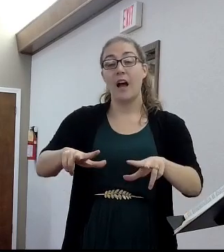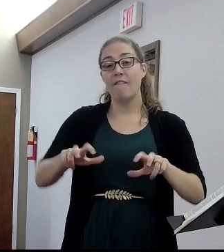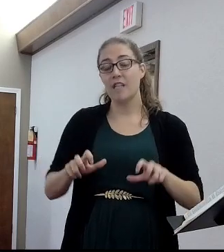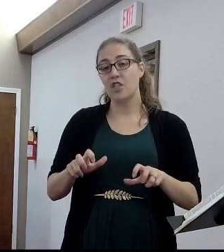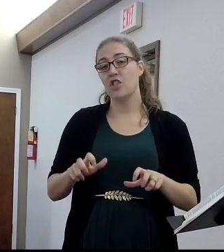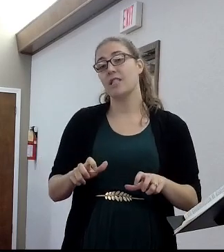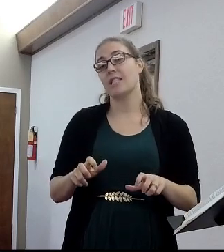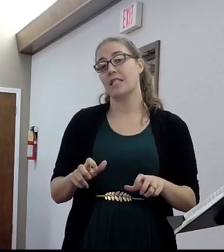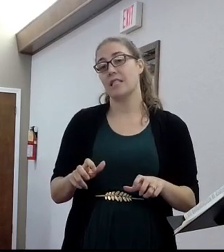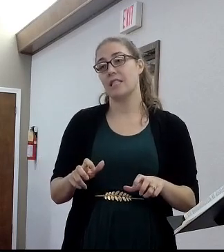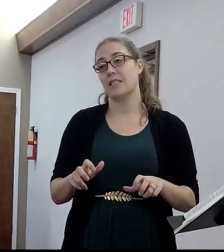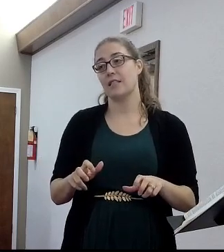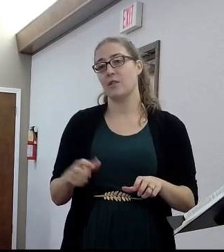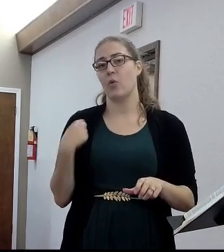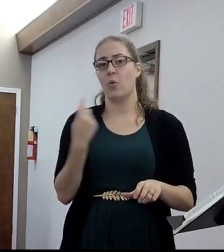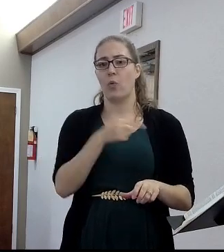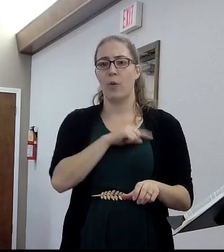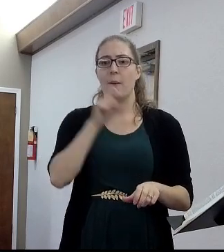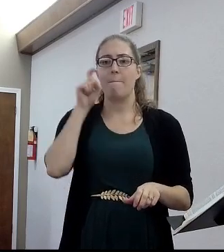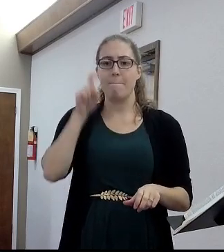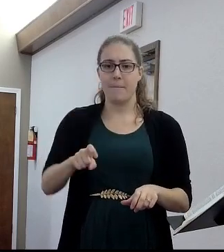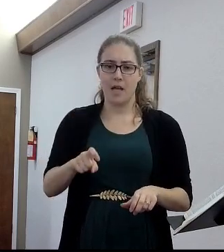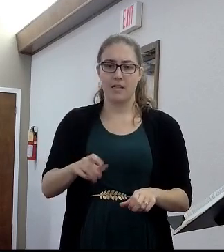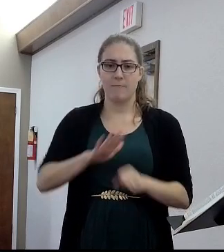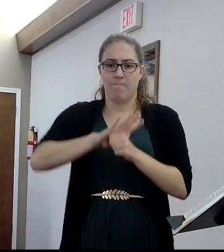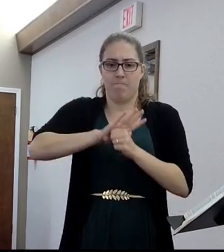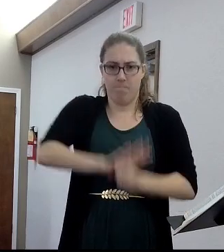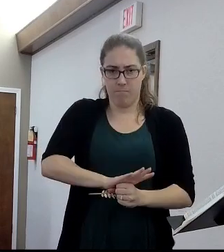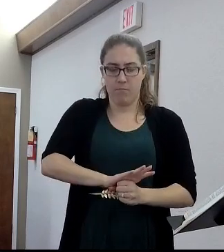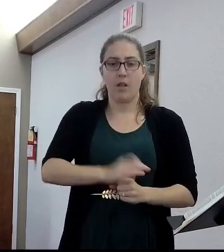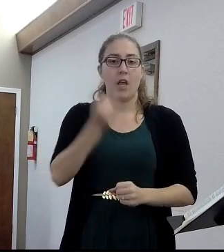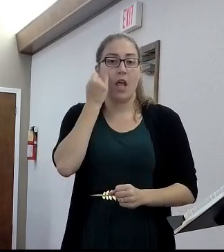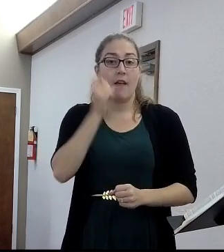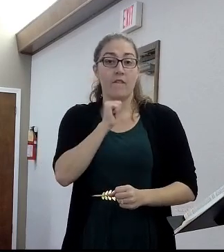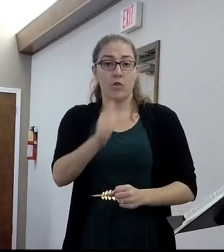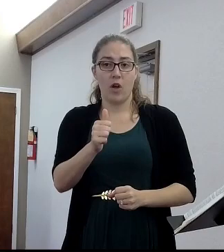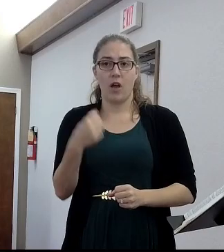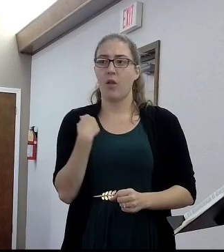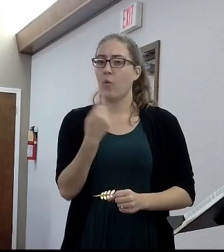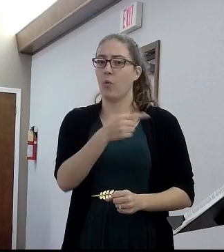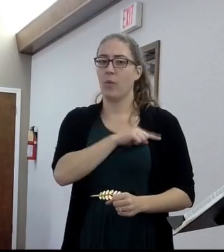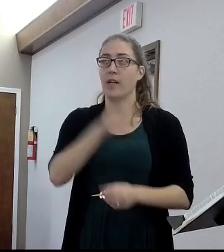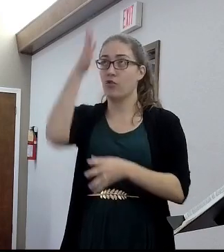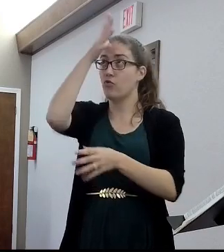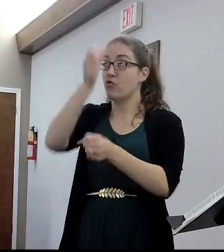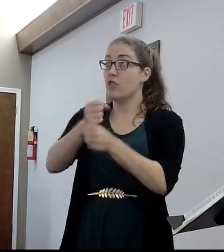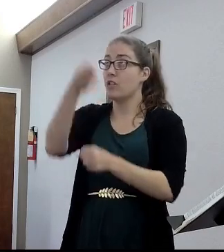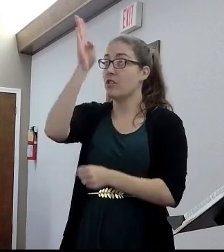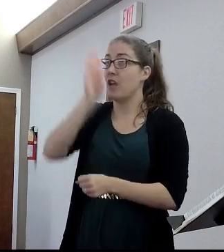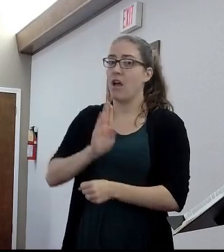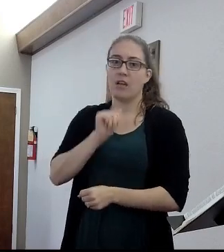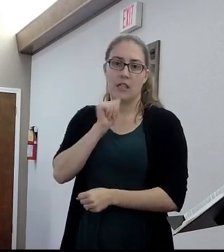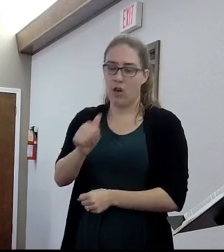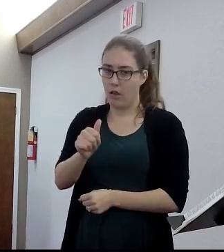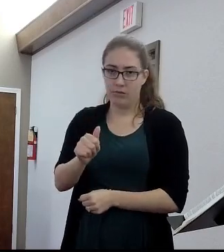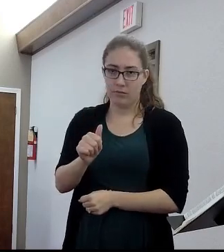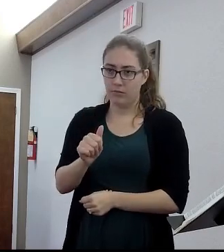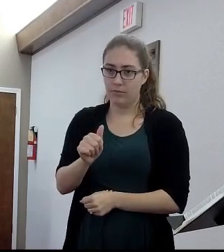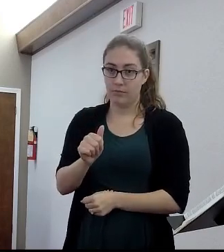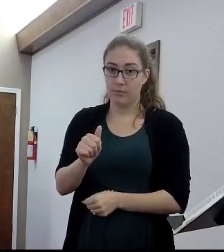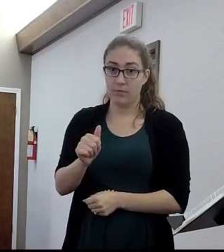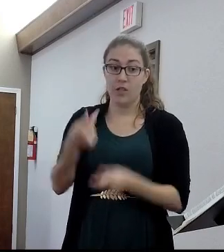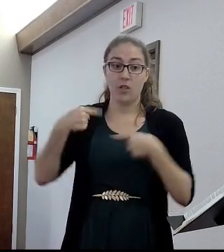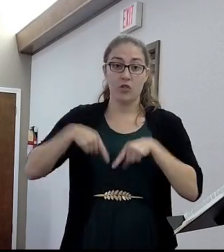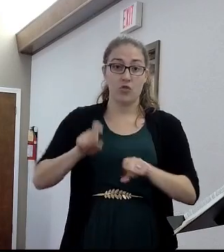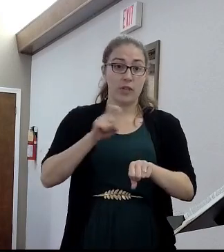if we are covetous, we will not trust God. And then when things like this happen, because he's writing to Hebrew people, when things